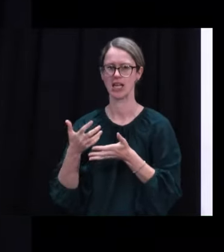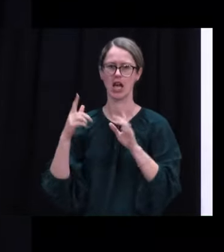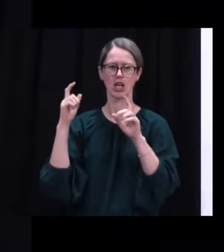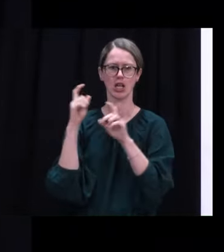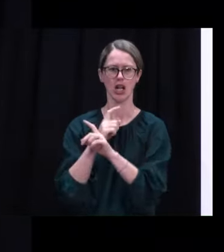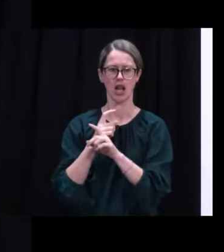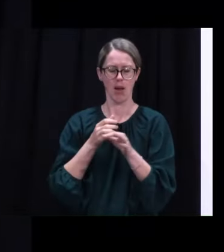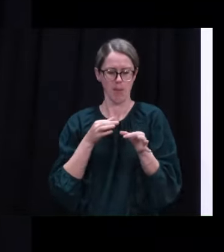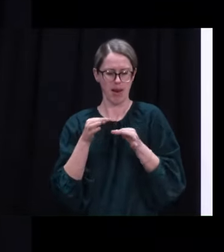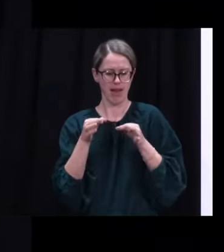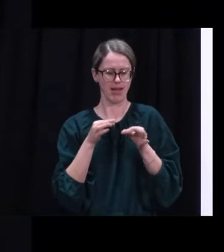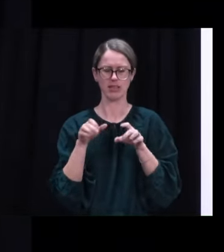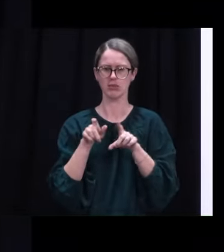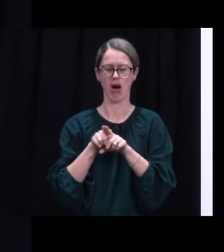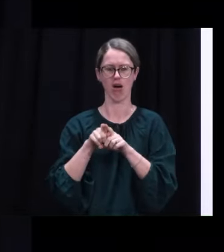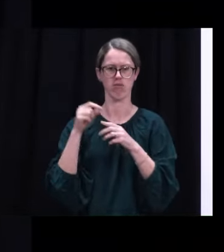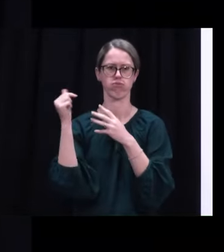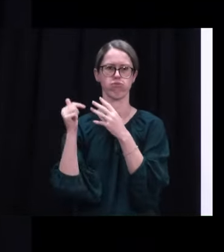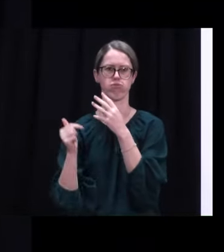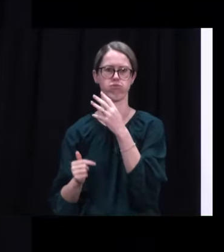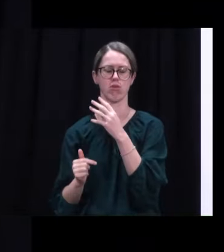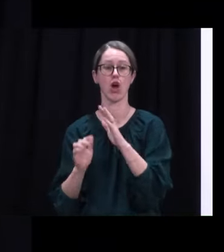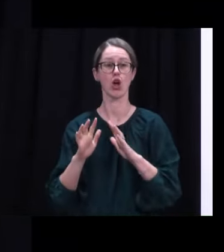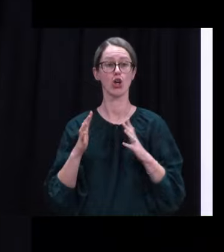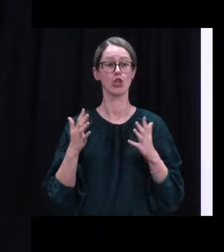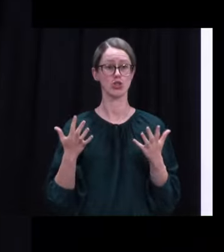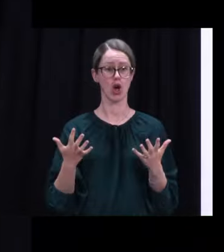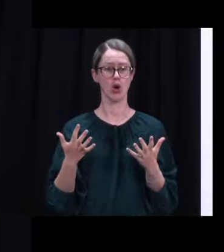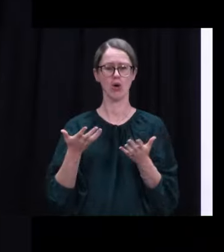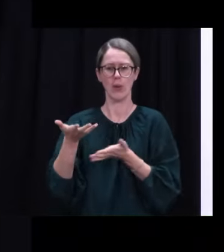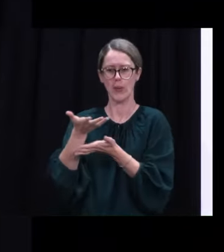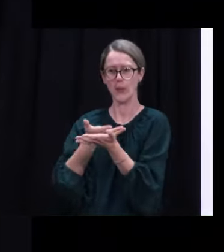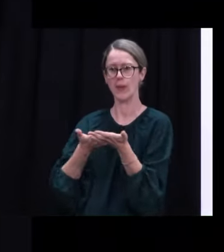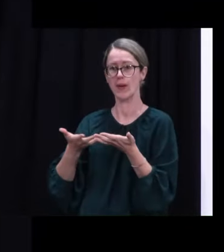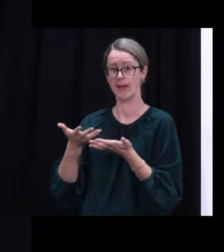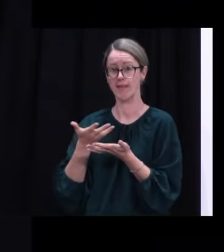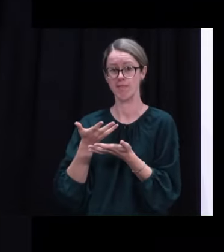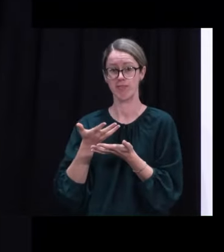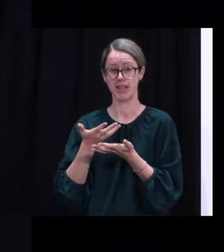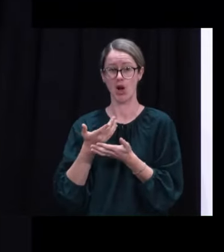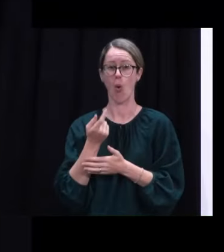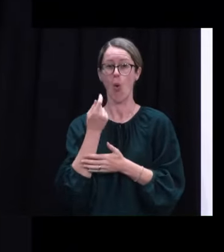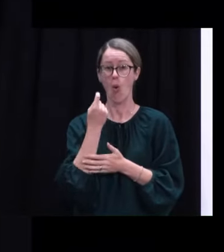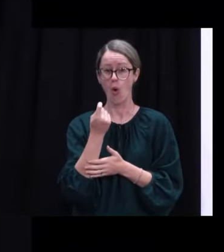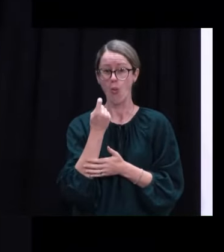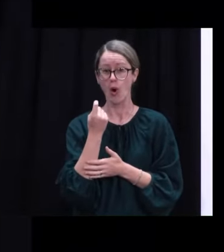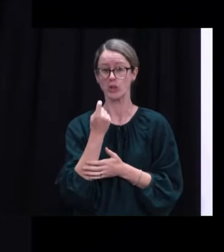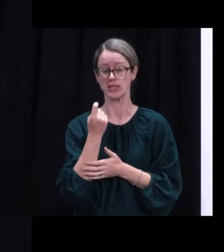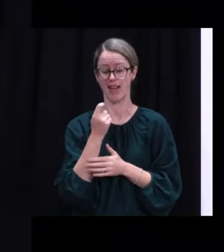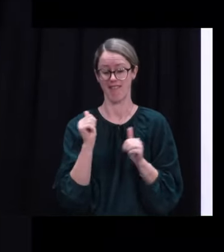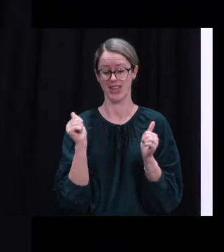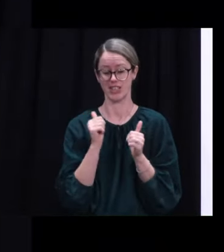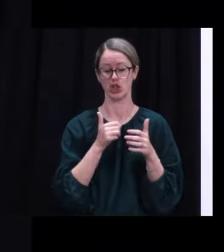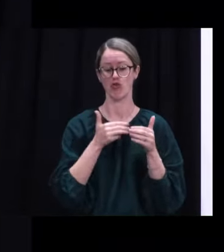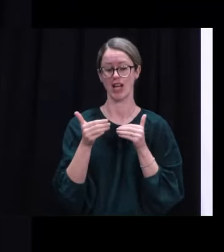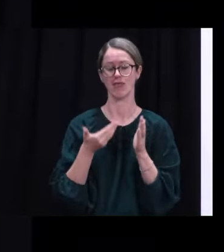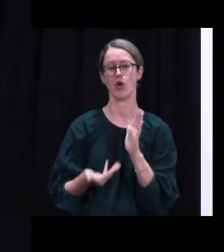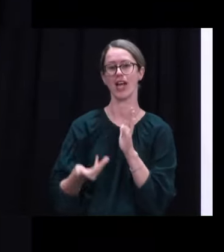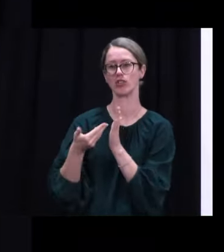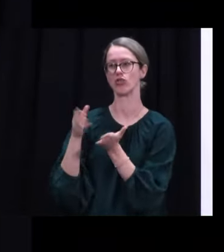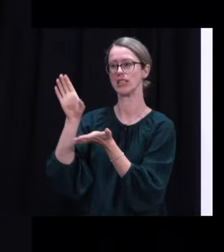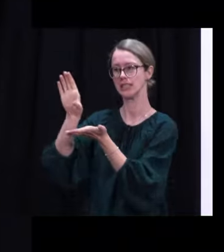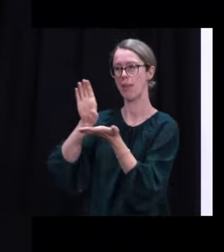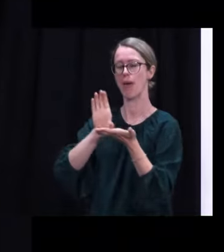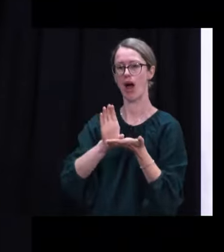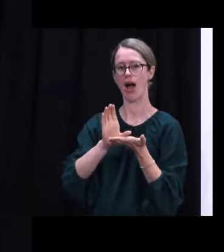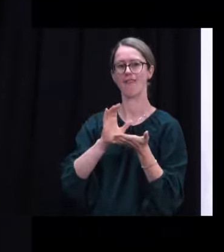logistical operation. As a result of these efforts, we are now finalizing arrangements that secure additional supply